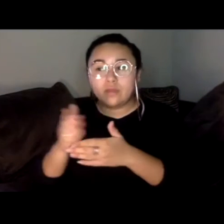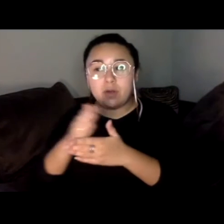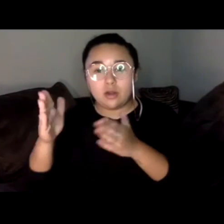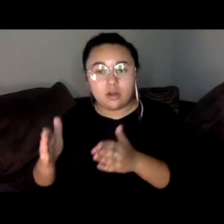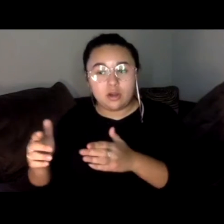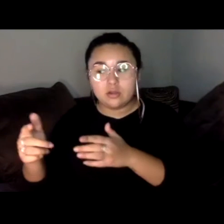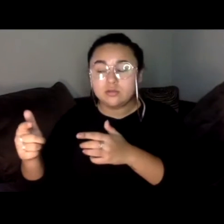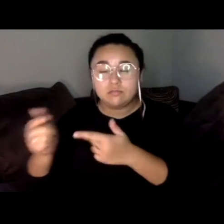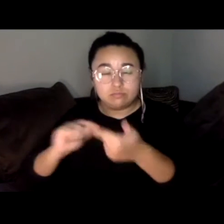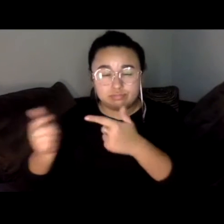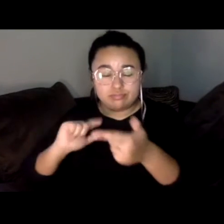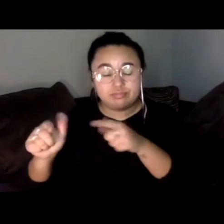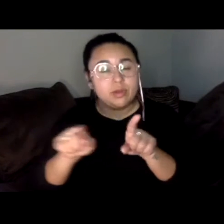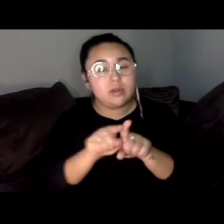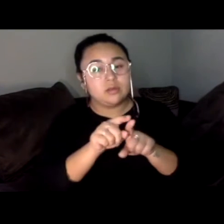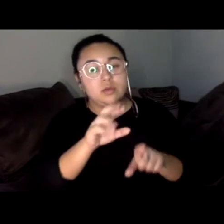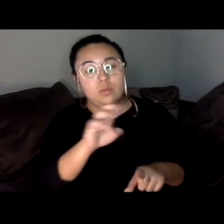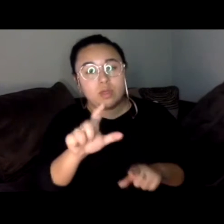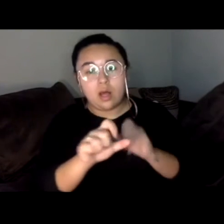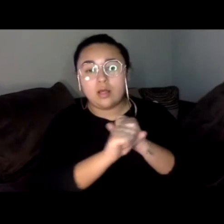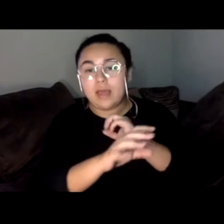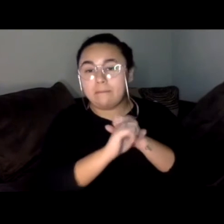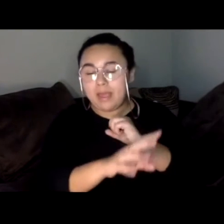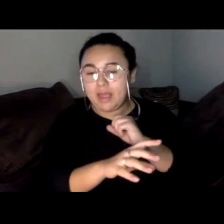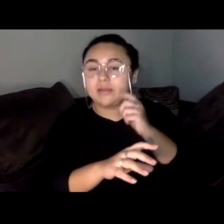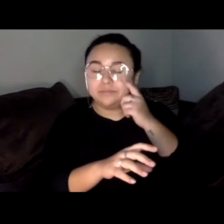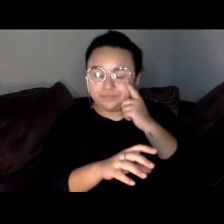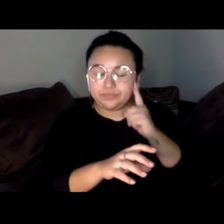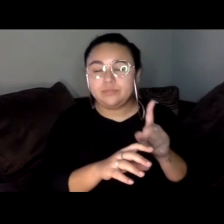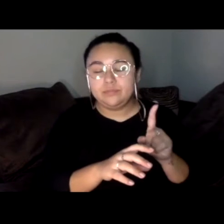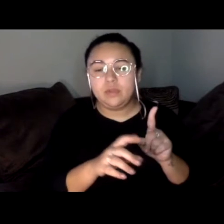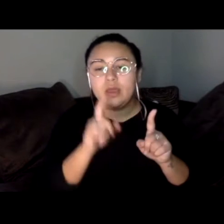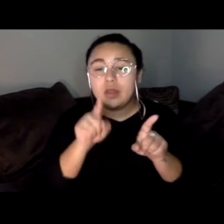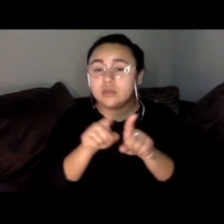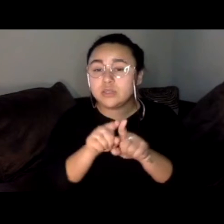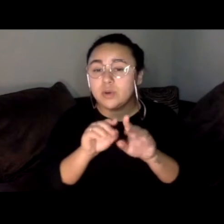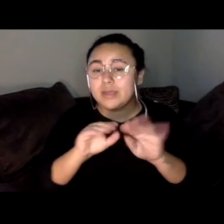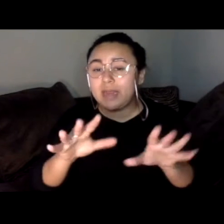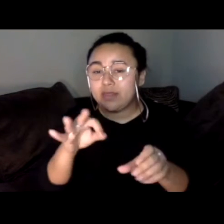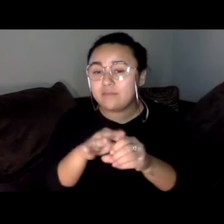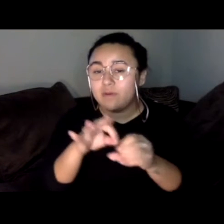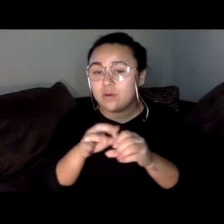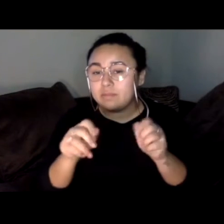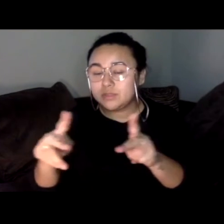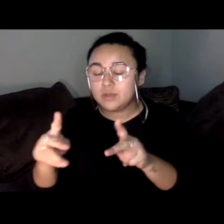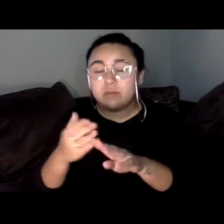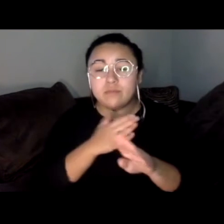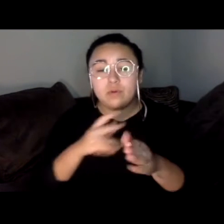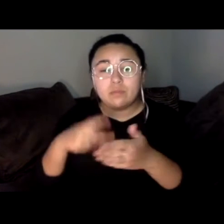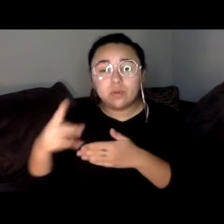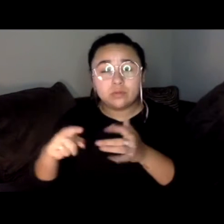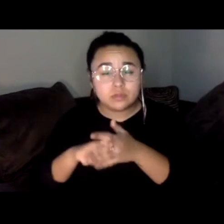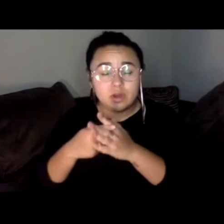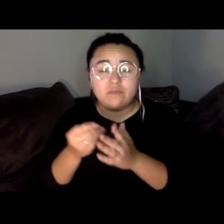Campaign to offer Get Out the Vote volunteer opportunities. So before we get into the program, a couple of housekeeping notes.